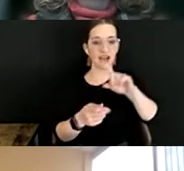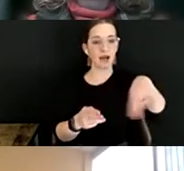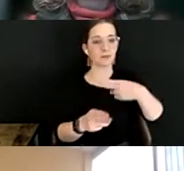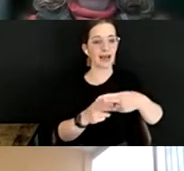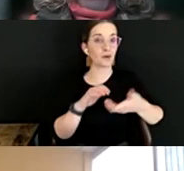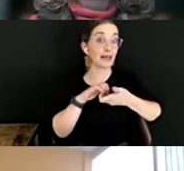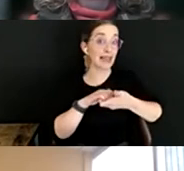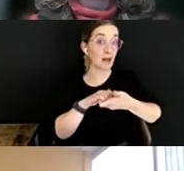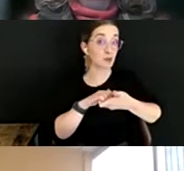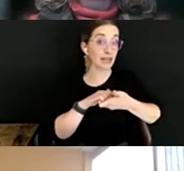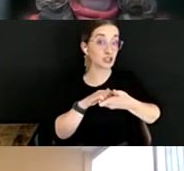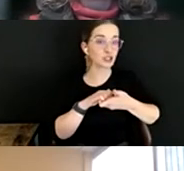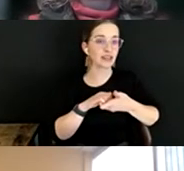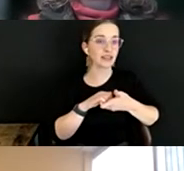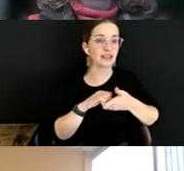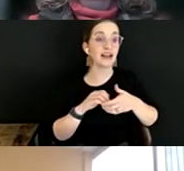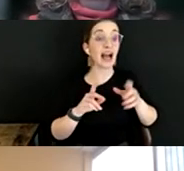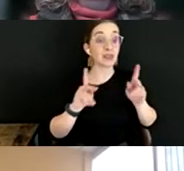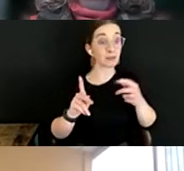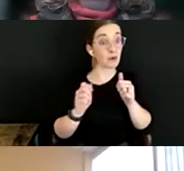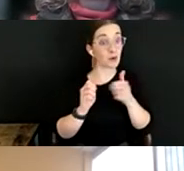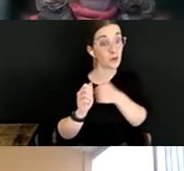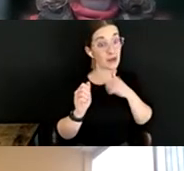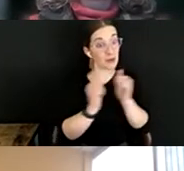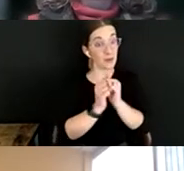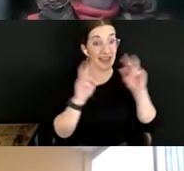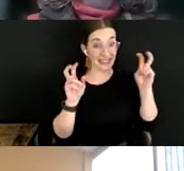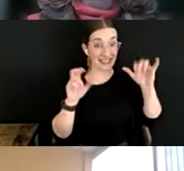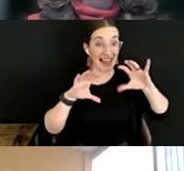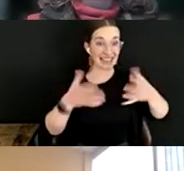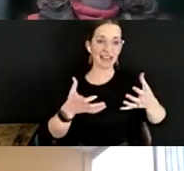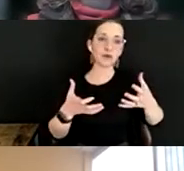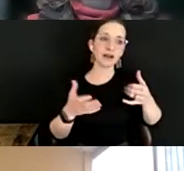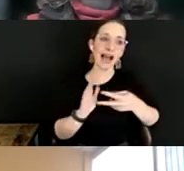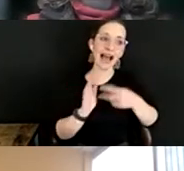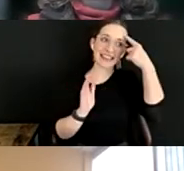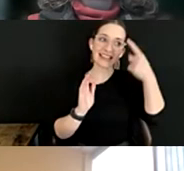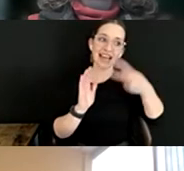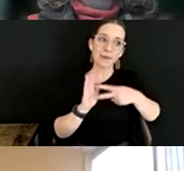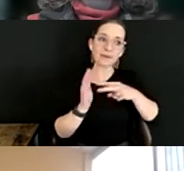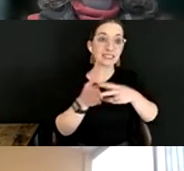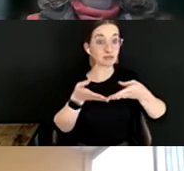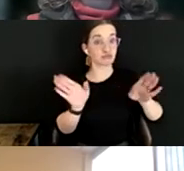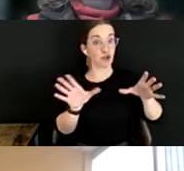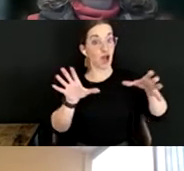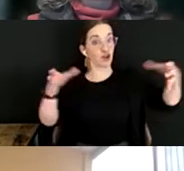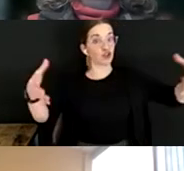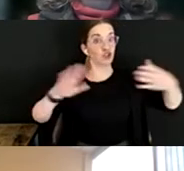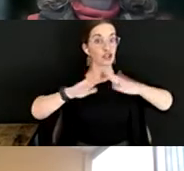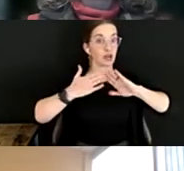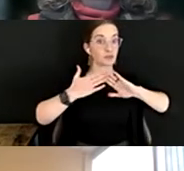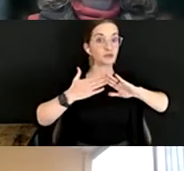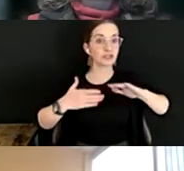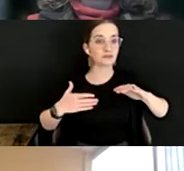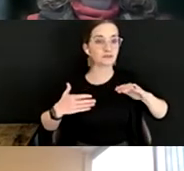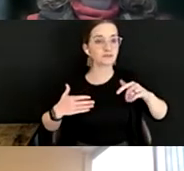And in terms of the people we're with, I think that is also our broader community. To that end, here in Des Moines, we have hired a